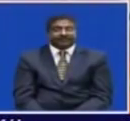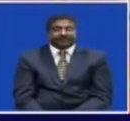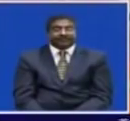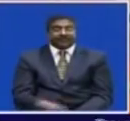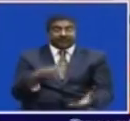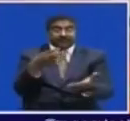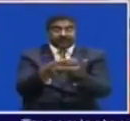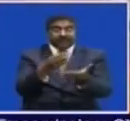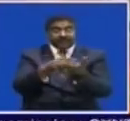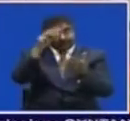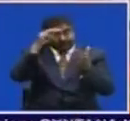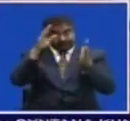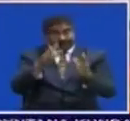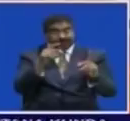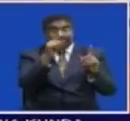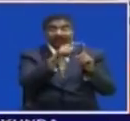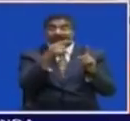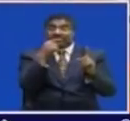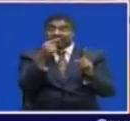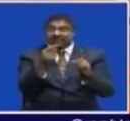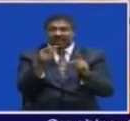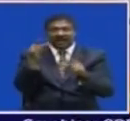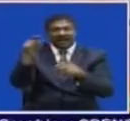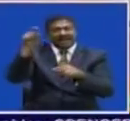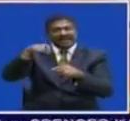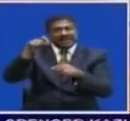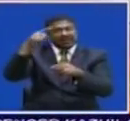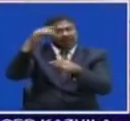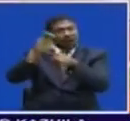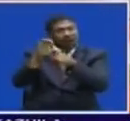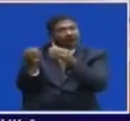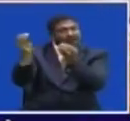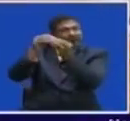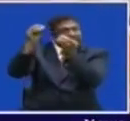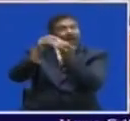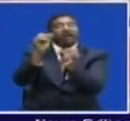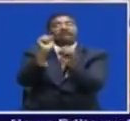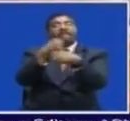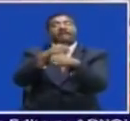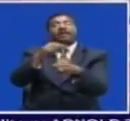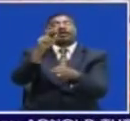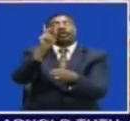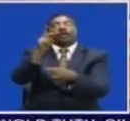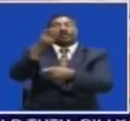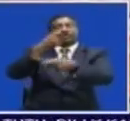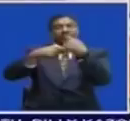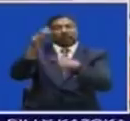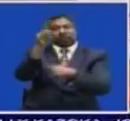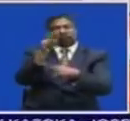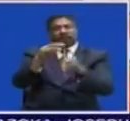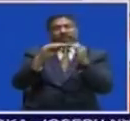Finance Minister Margaret Moanakatu Says The Increase In The Demand For Copper Has Stabilized The Exchange Rate